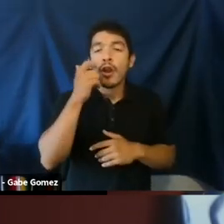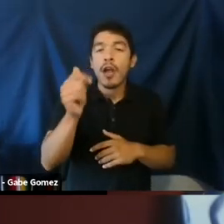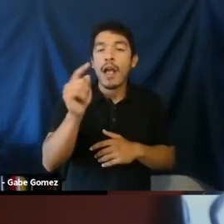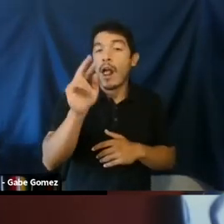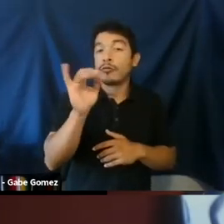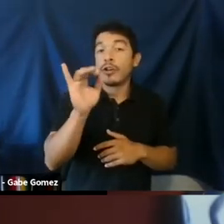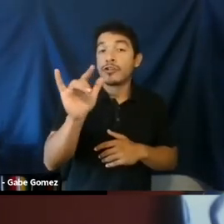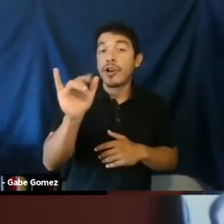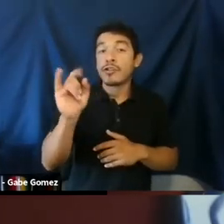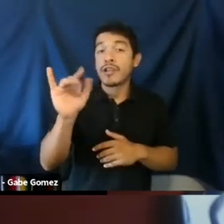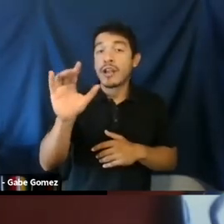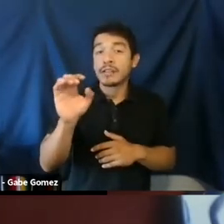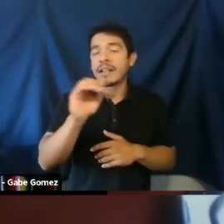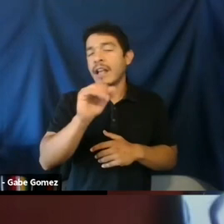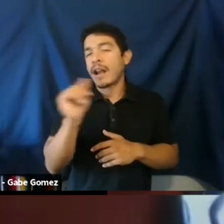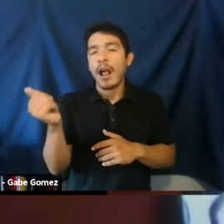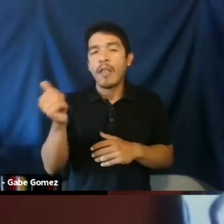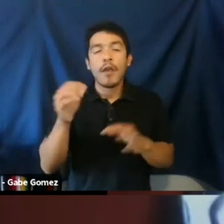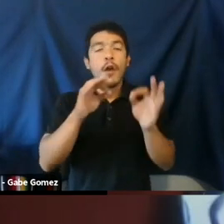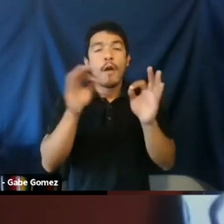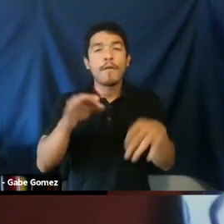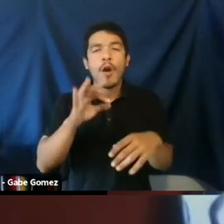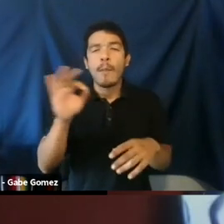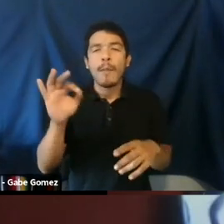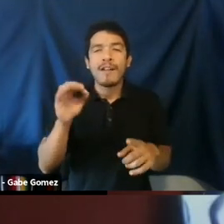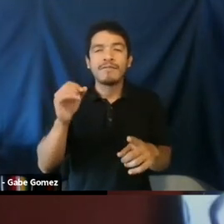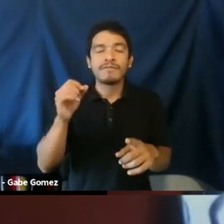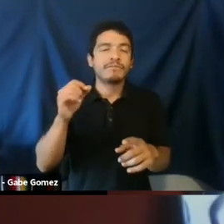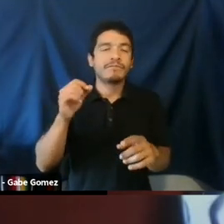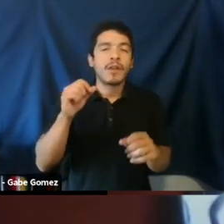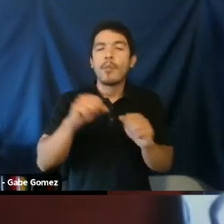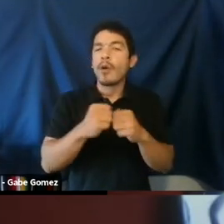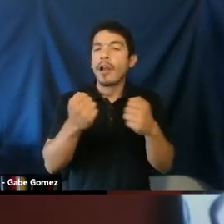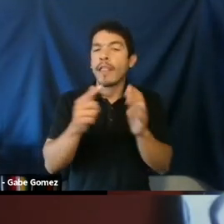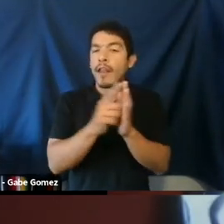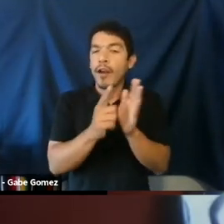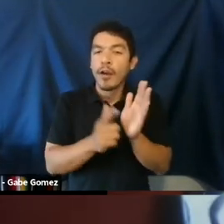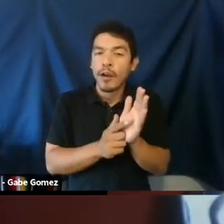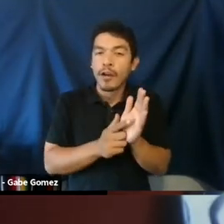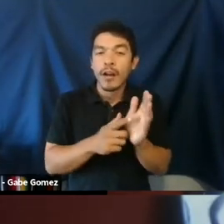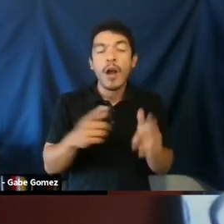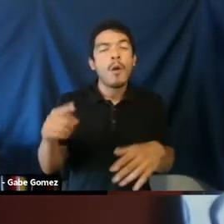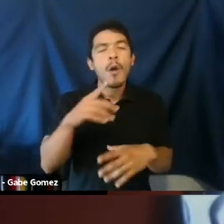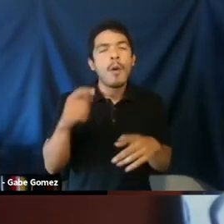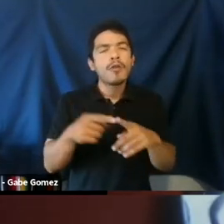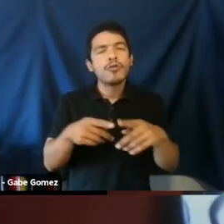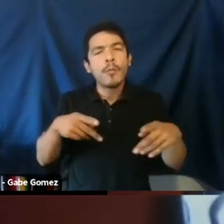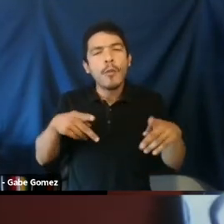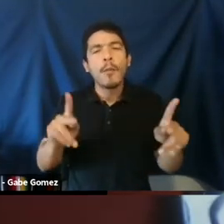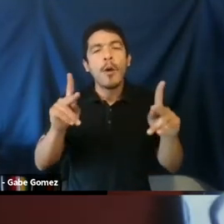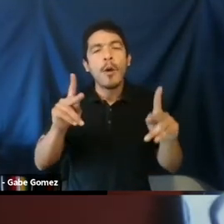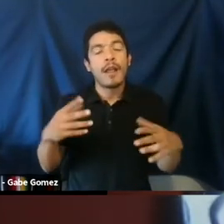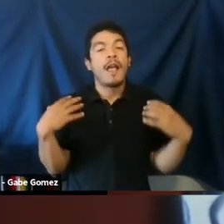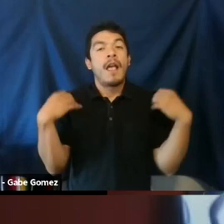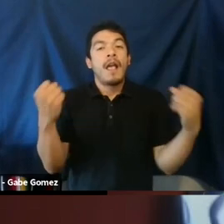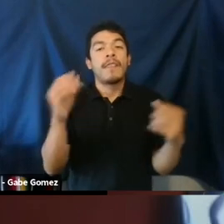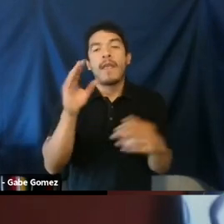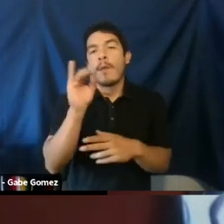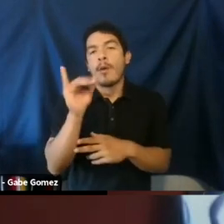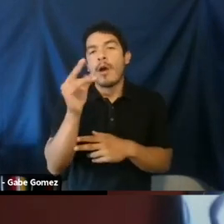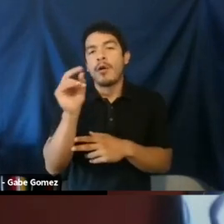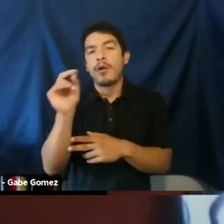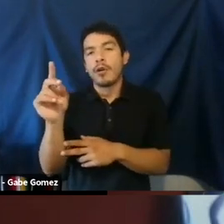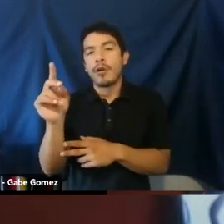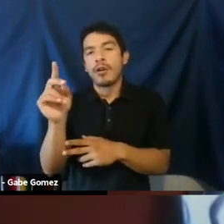in a way that also looks at racial justice and other forms of social justice. We see this study as contributing particularly to our work